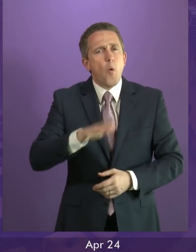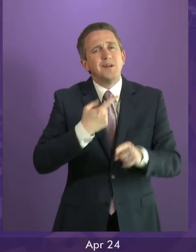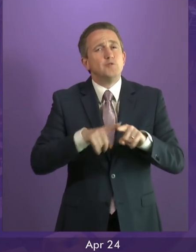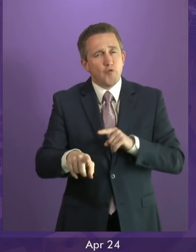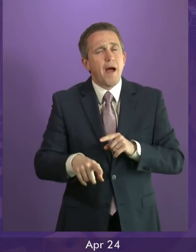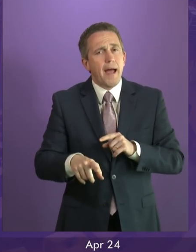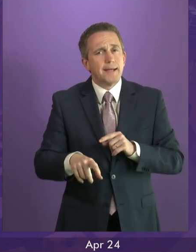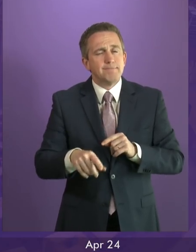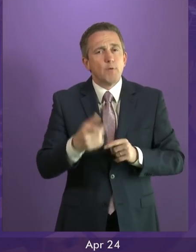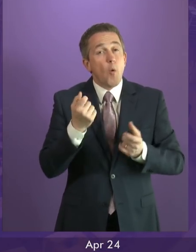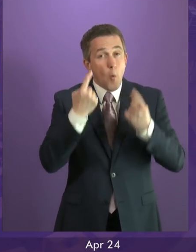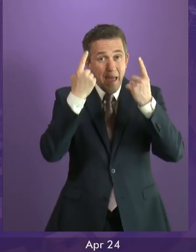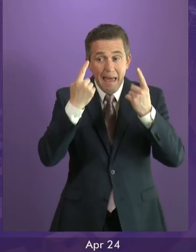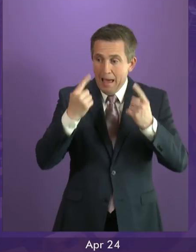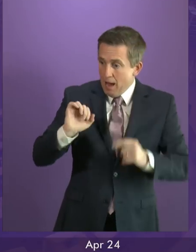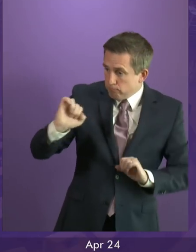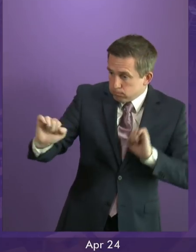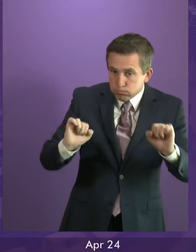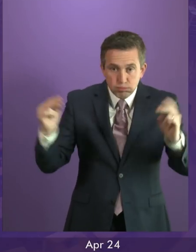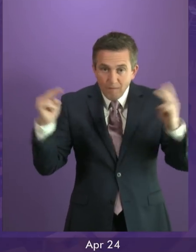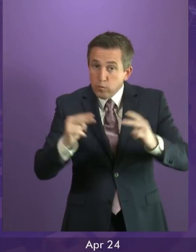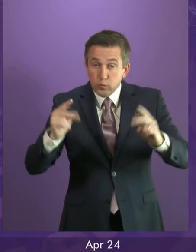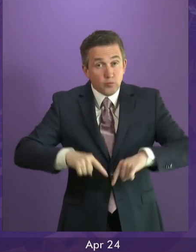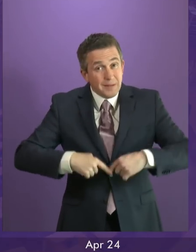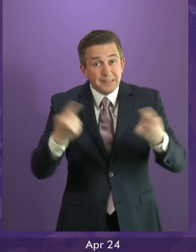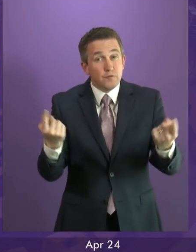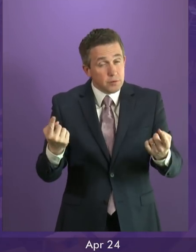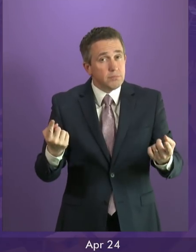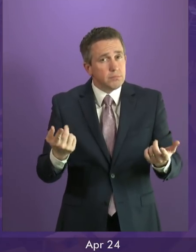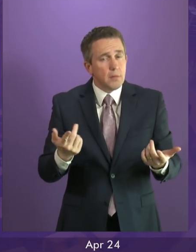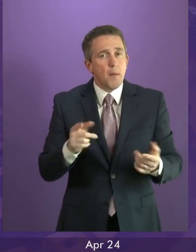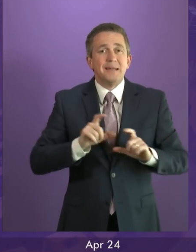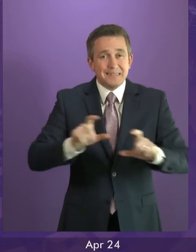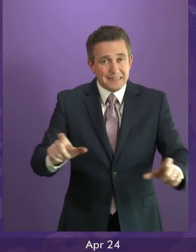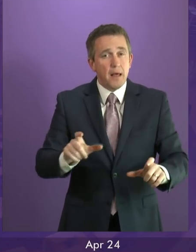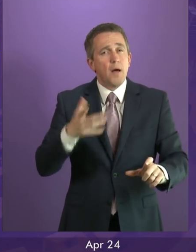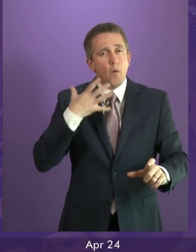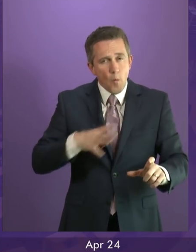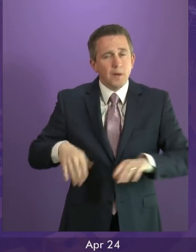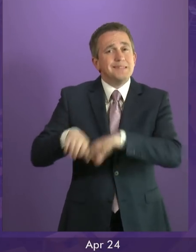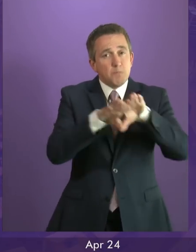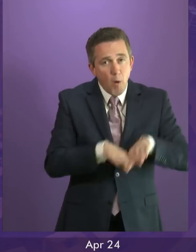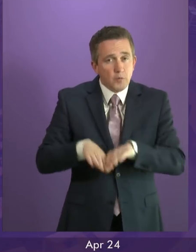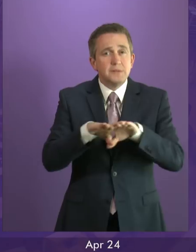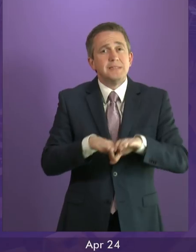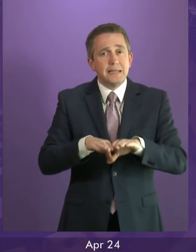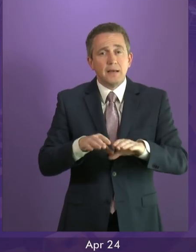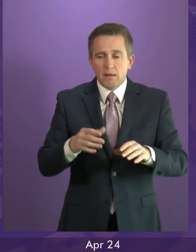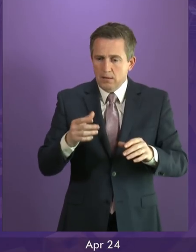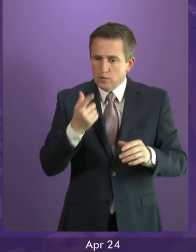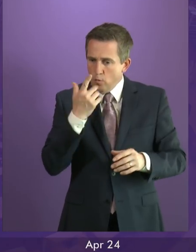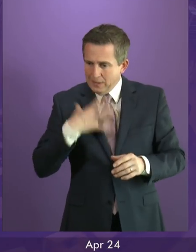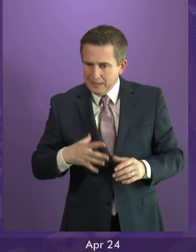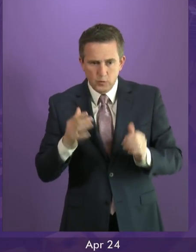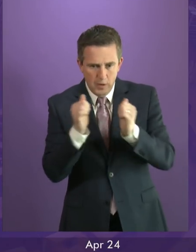notwithstanding the differences of opinion we have that are valid in any democracy, to come together and see if we can find areas of agreement and